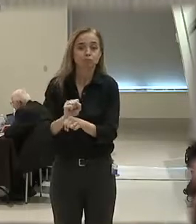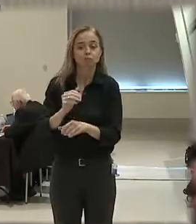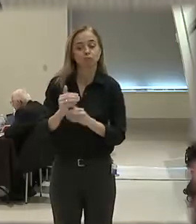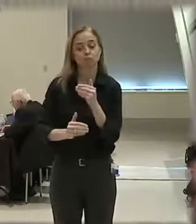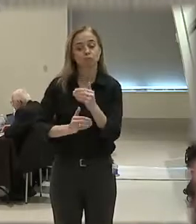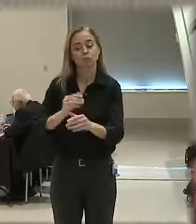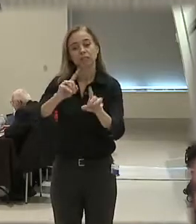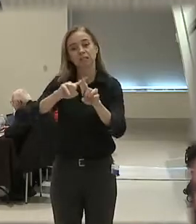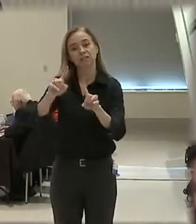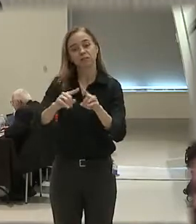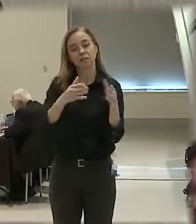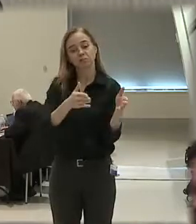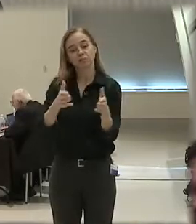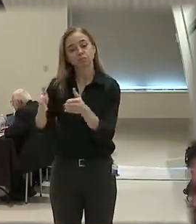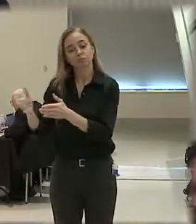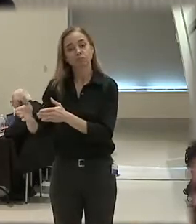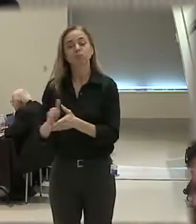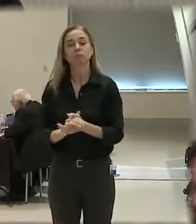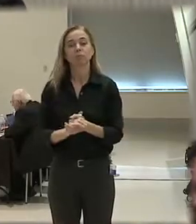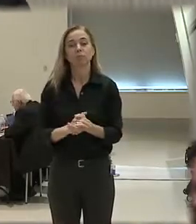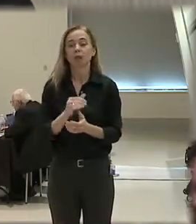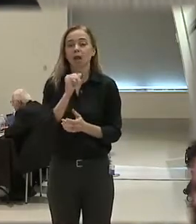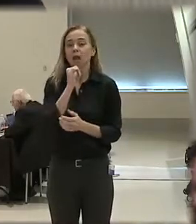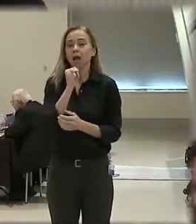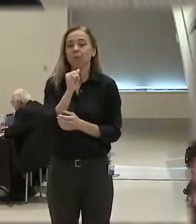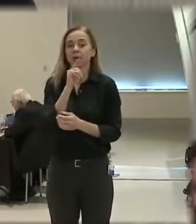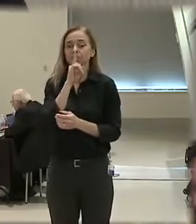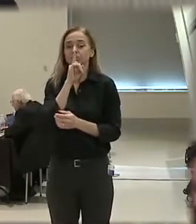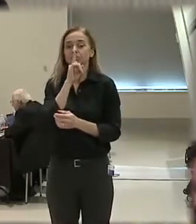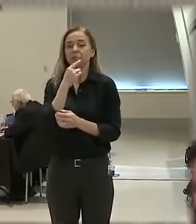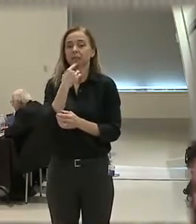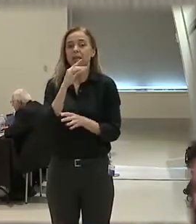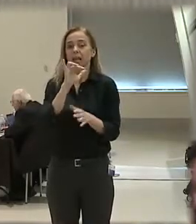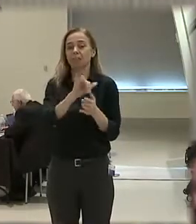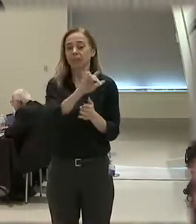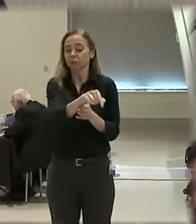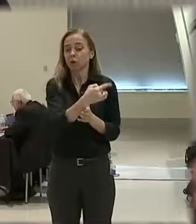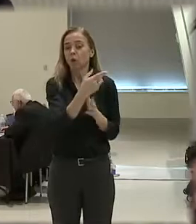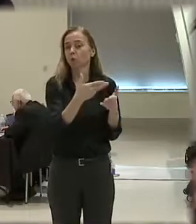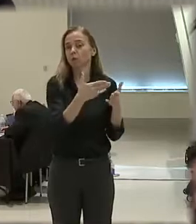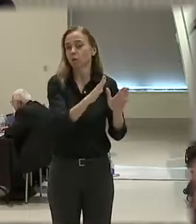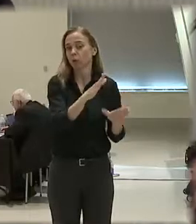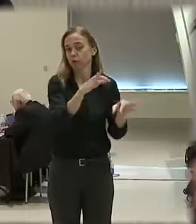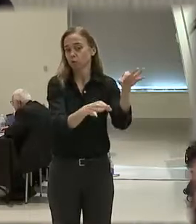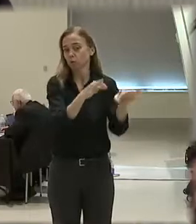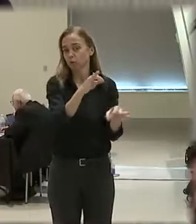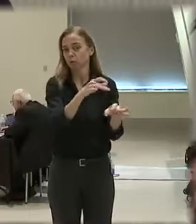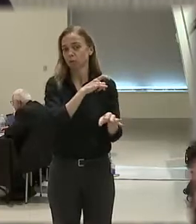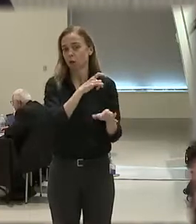and different tactics. So I'm not saying that that is the only way that we should judge officers.